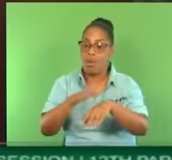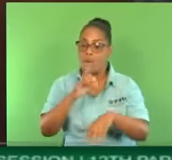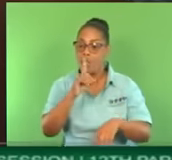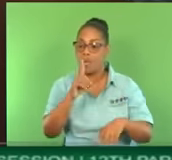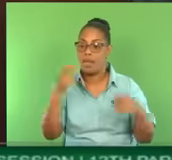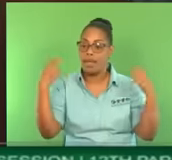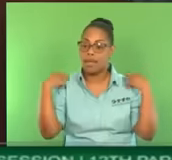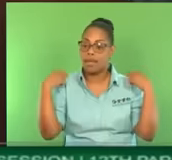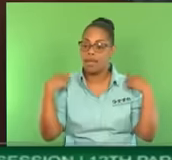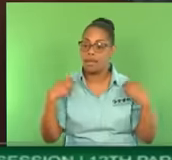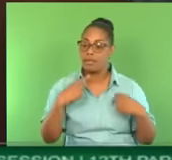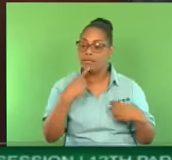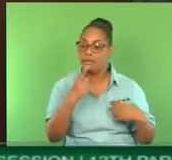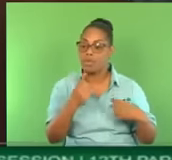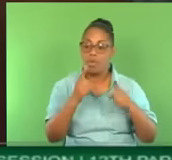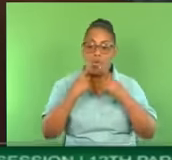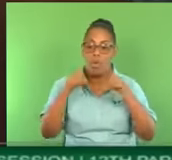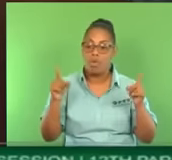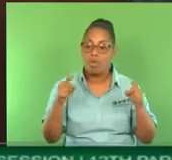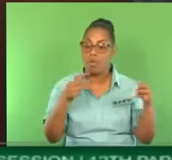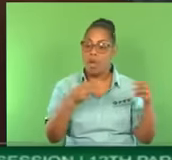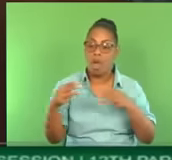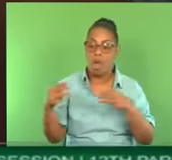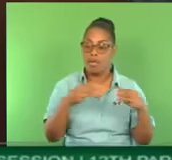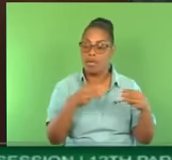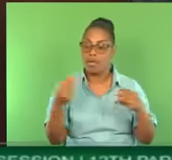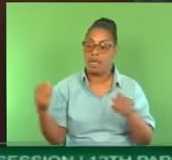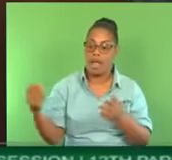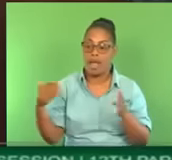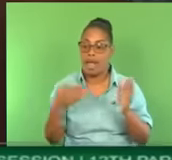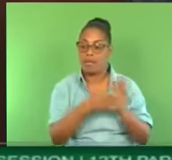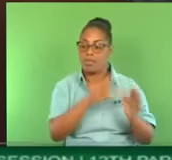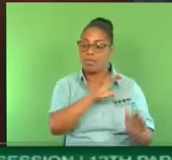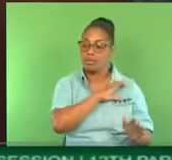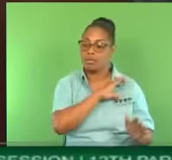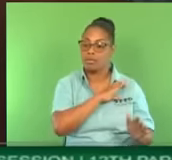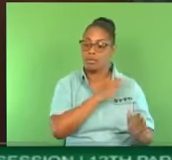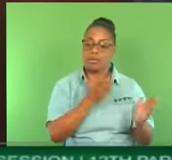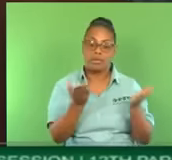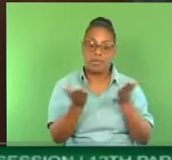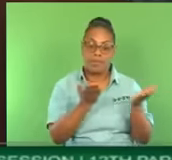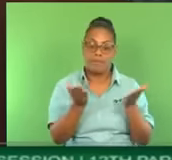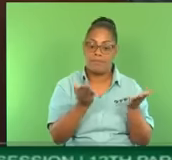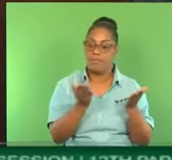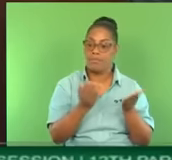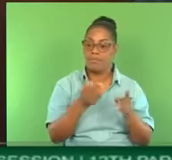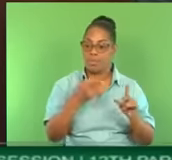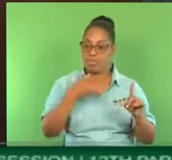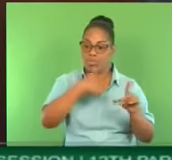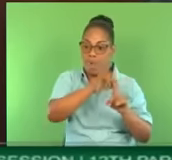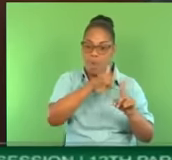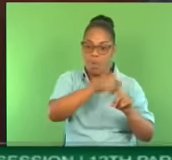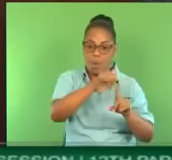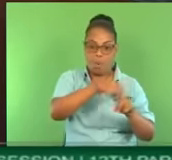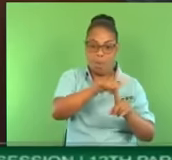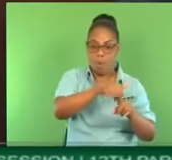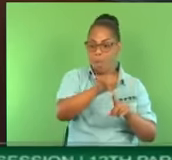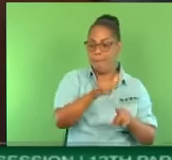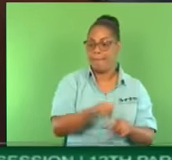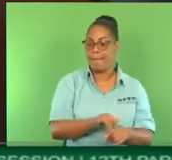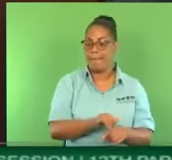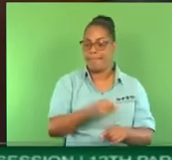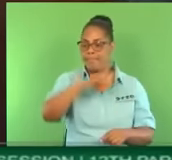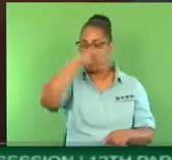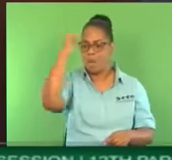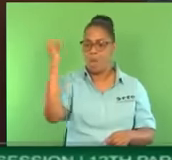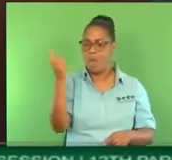war, a particular gang, on members of the Toronto Tobago Police Service. Threats came in in response to a particular activity that